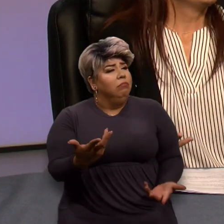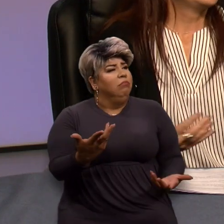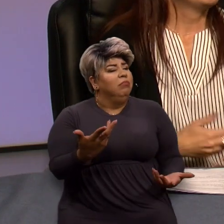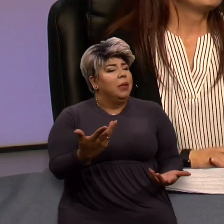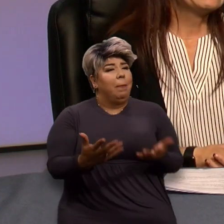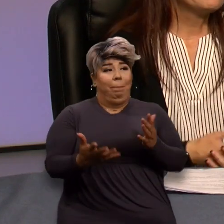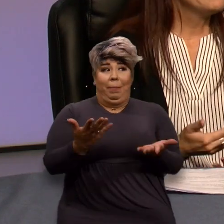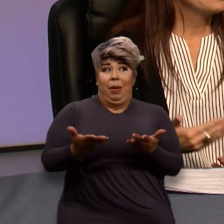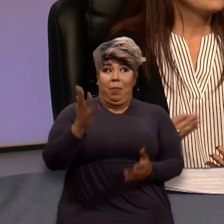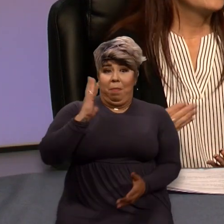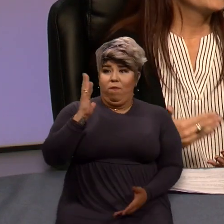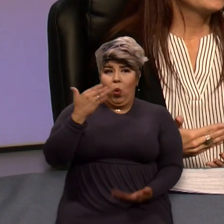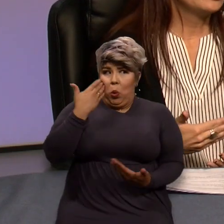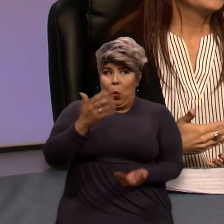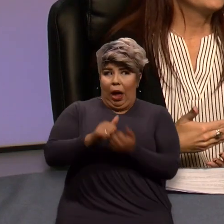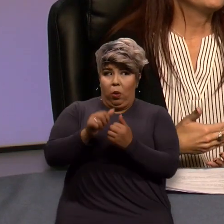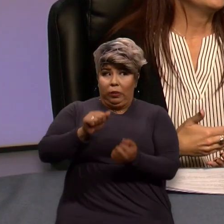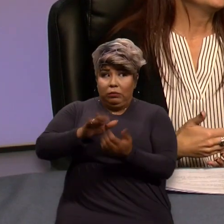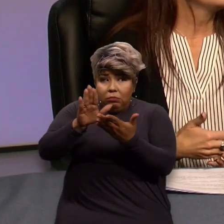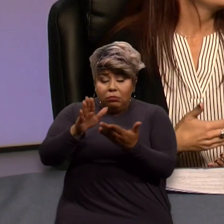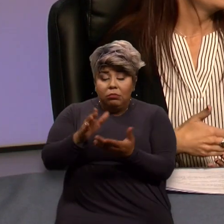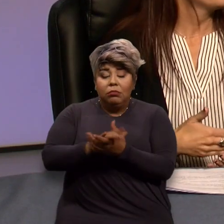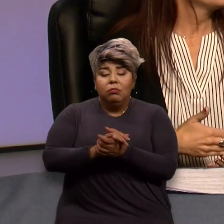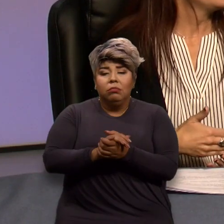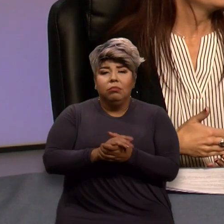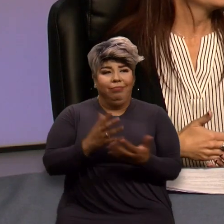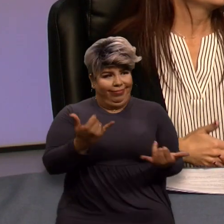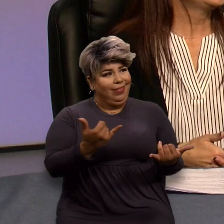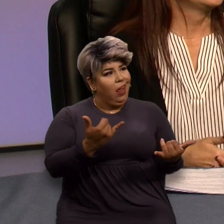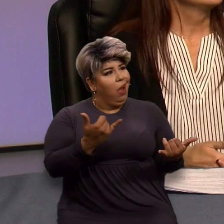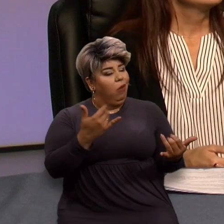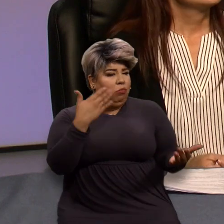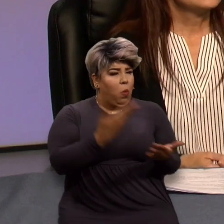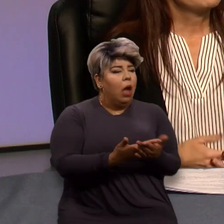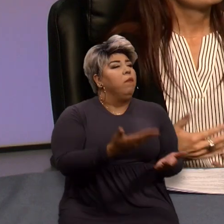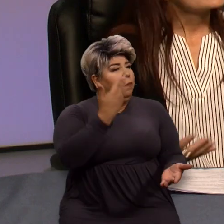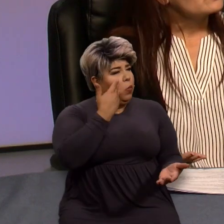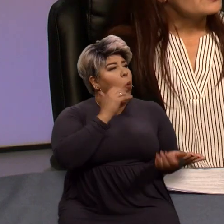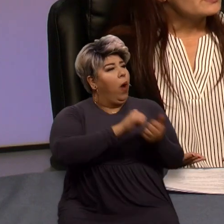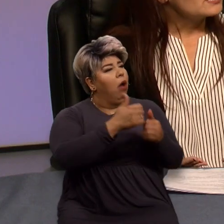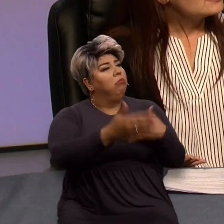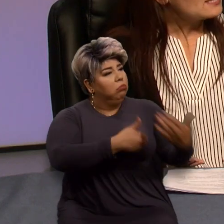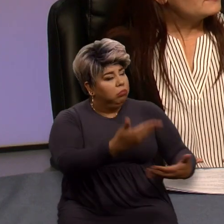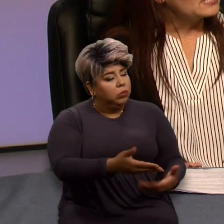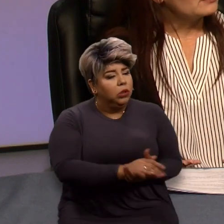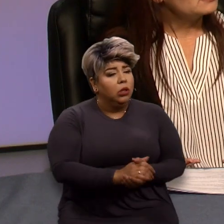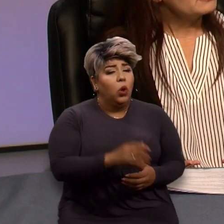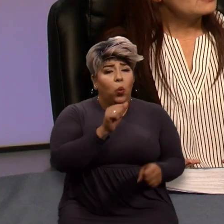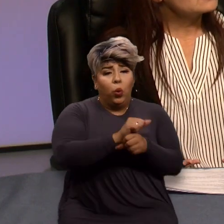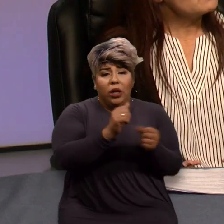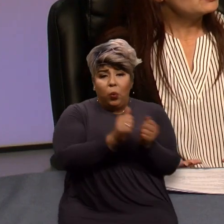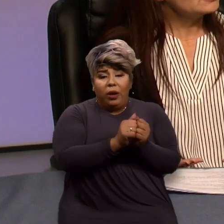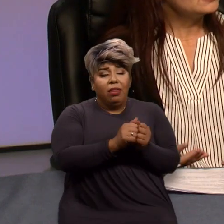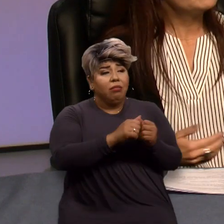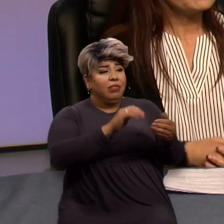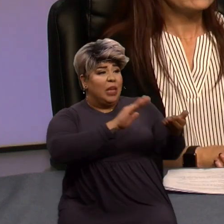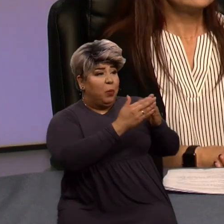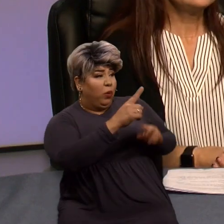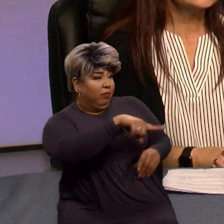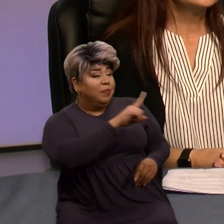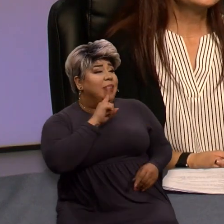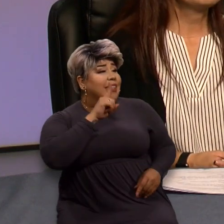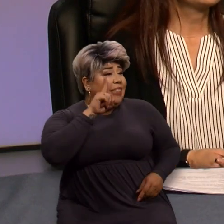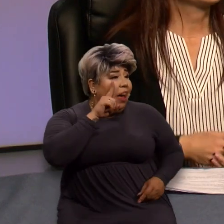you know, someone may not know, a first responder won't know when they respond on the scene. We're working with our deaf and hearing impaired community